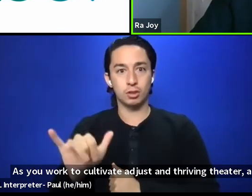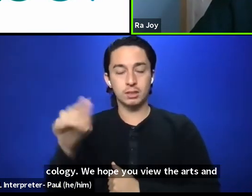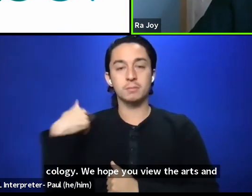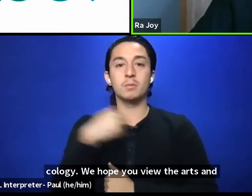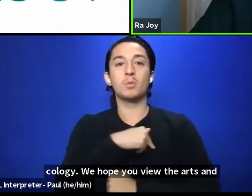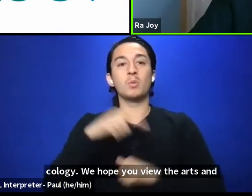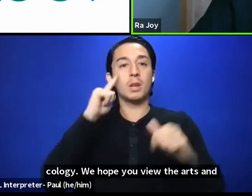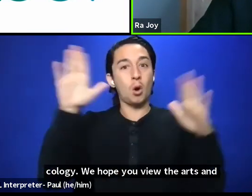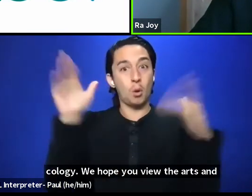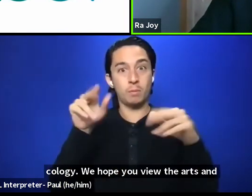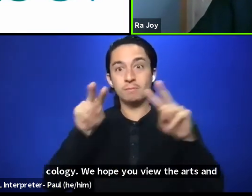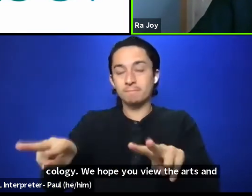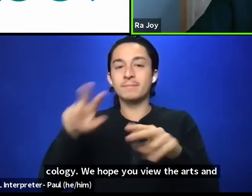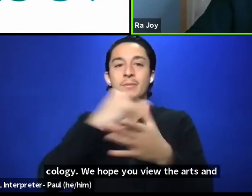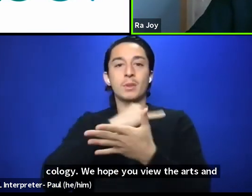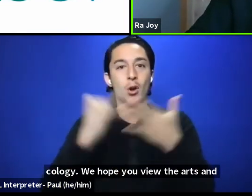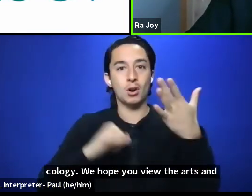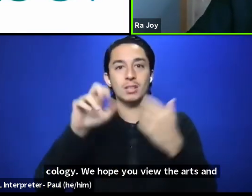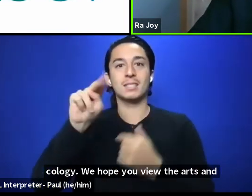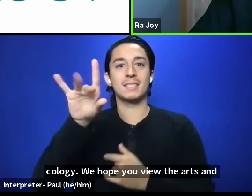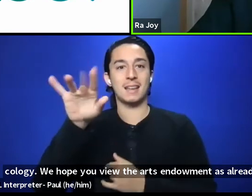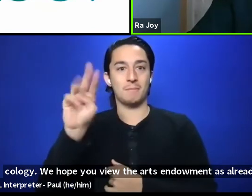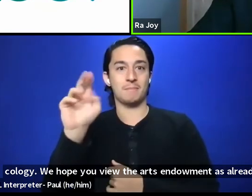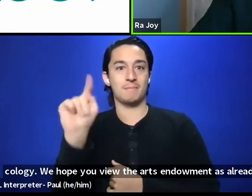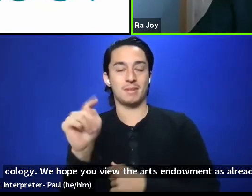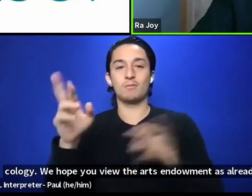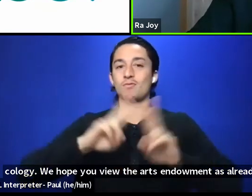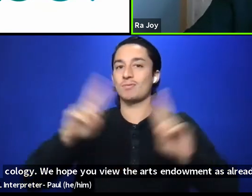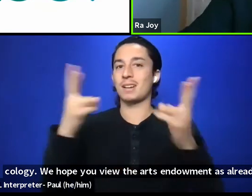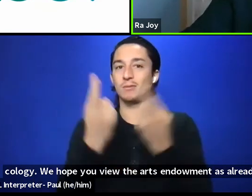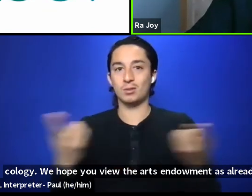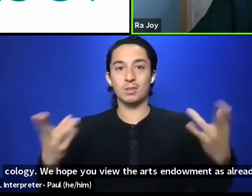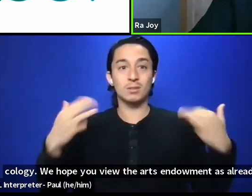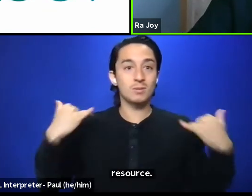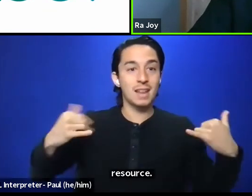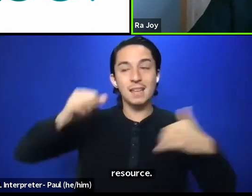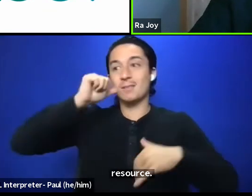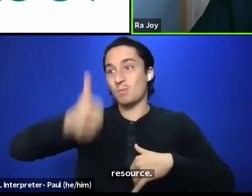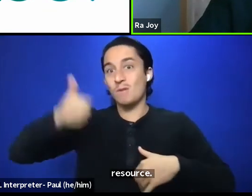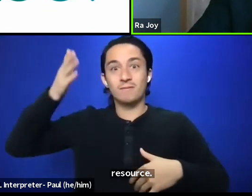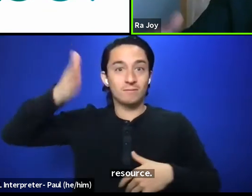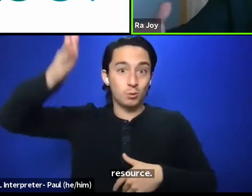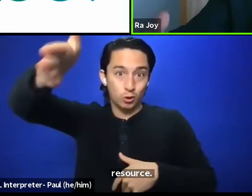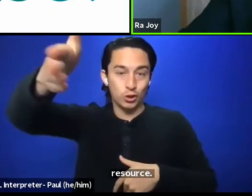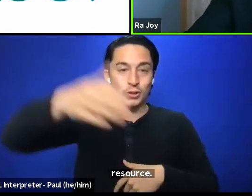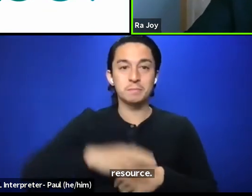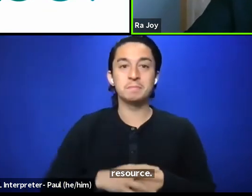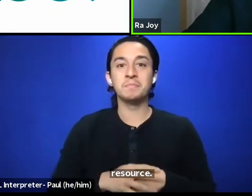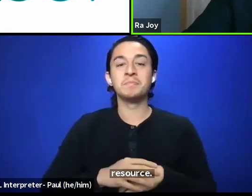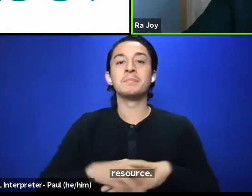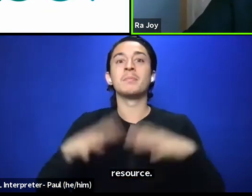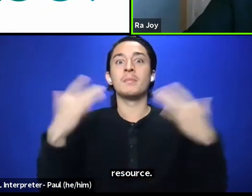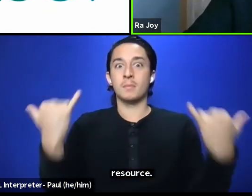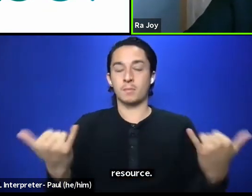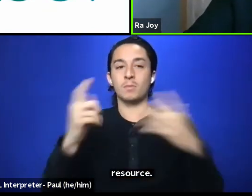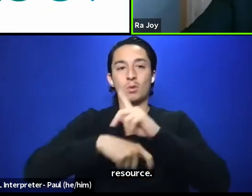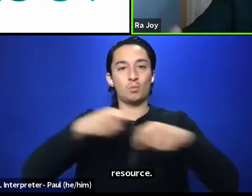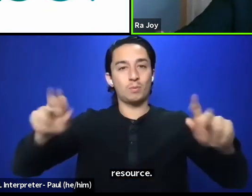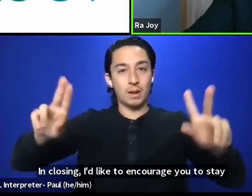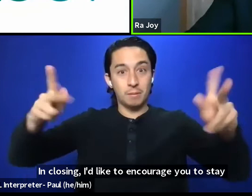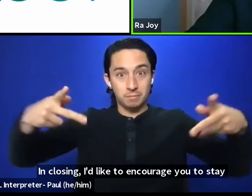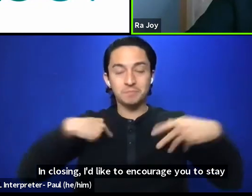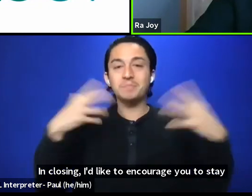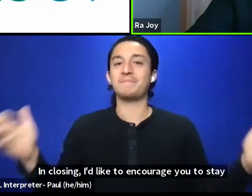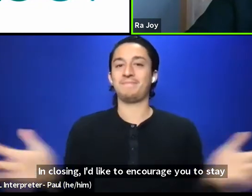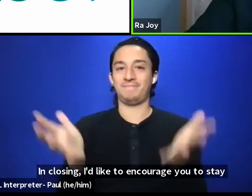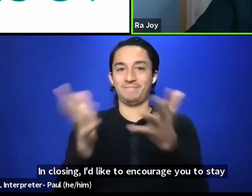endowment as a ready resource today, tomorrow, and into the future. In closing, I'd like to encourage you to stay